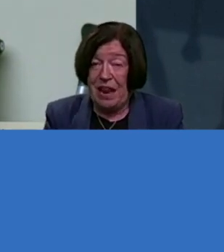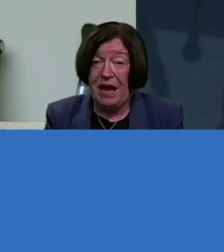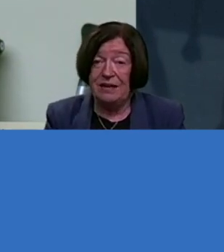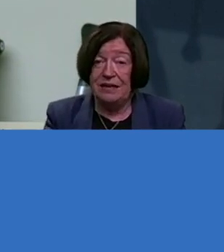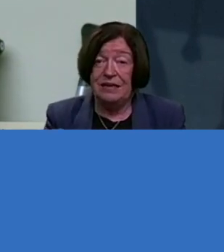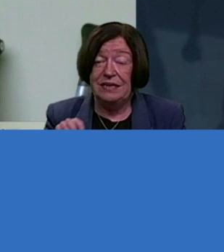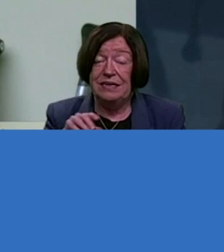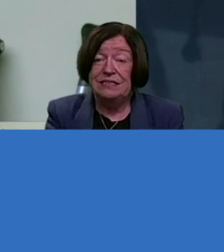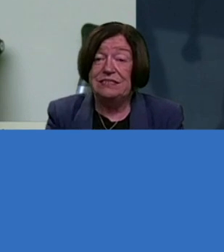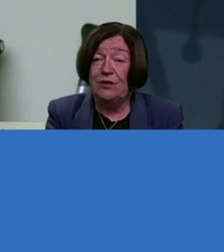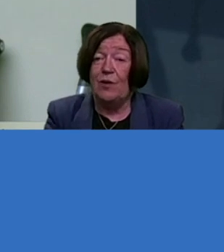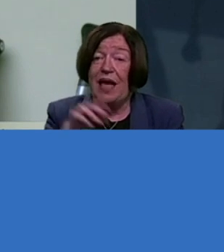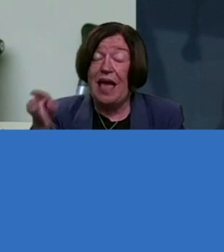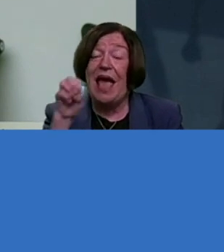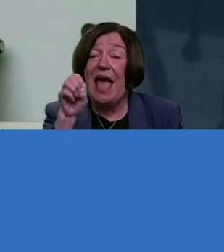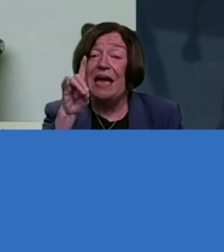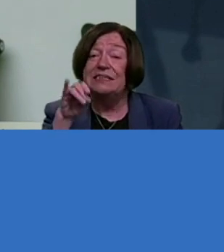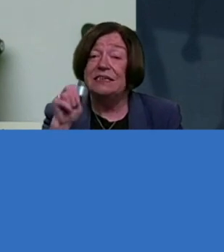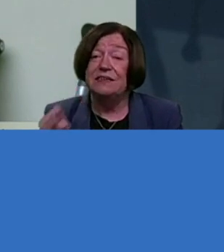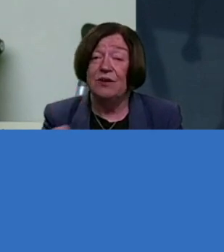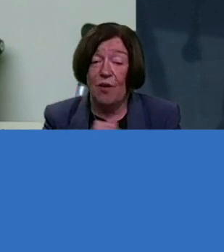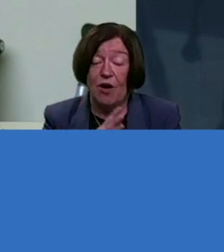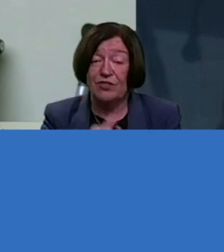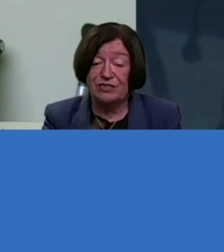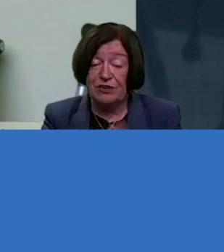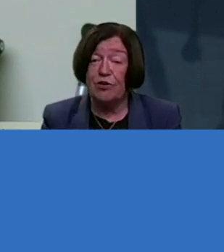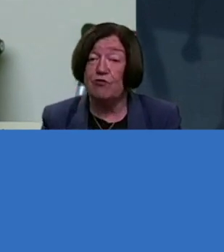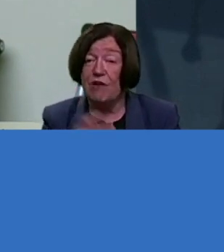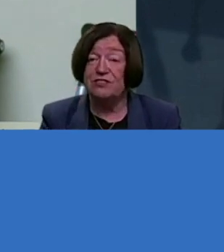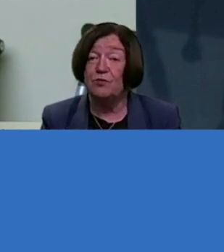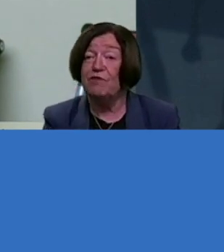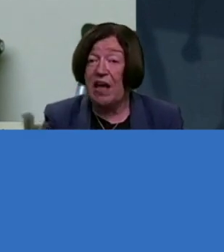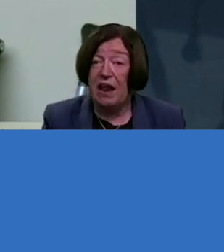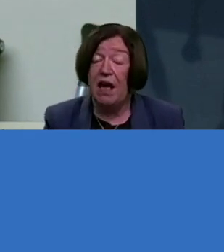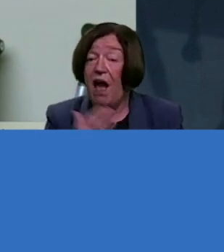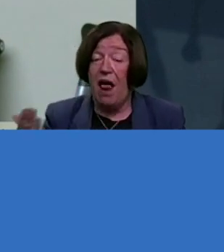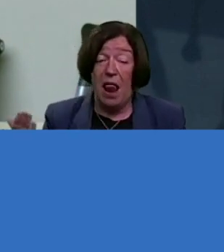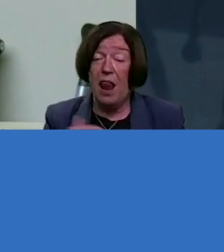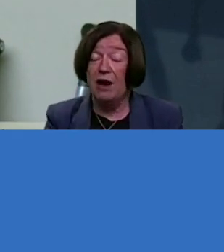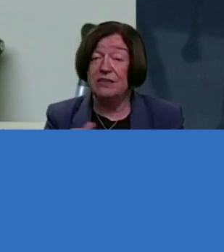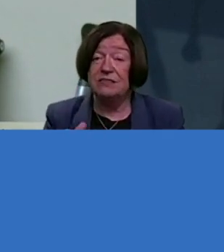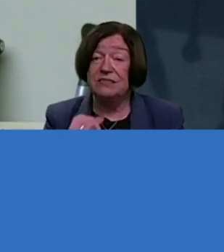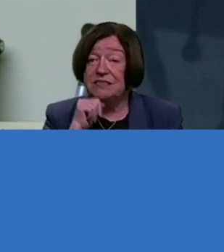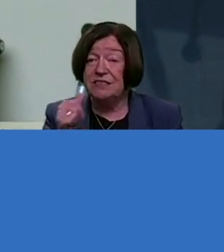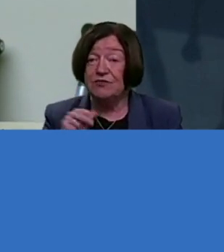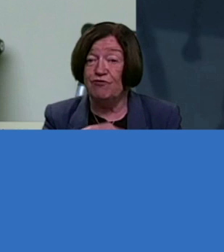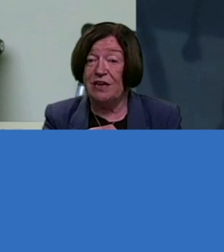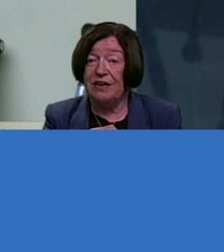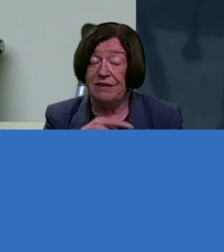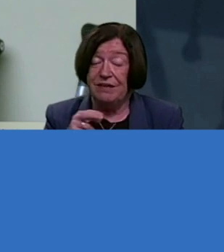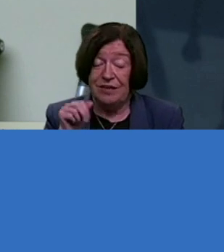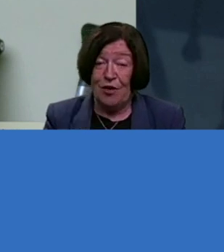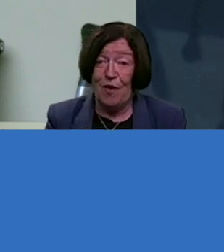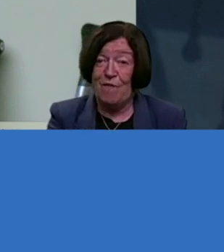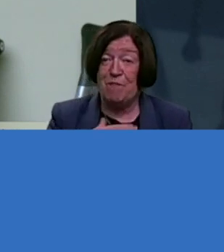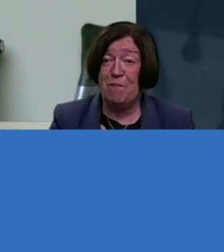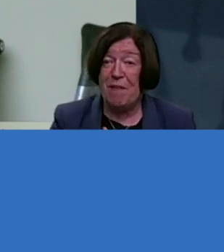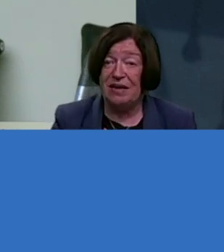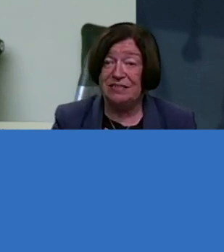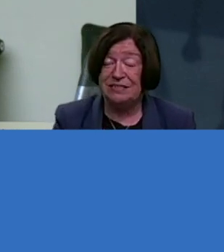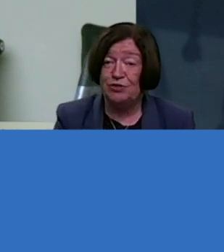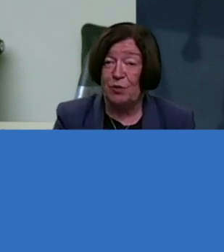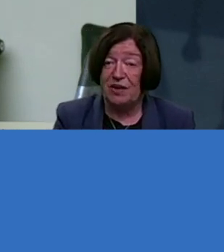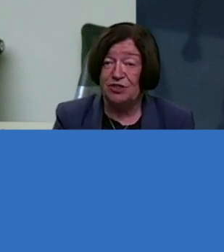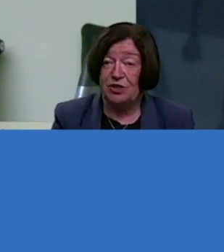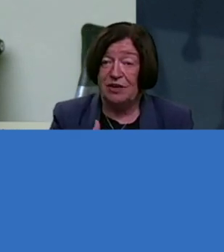with the situation with Eddie was, with all the different grants that were available, a lot of them just didn't really apply to me. And